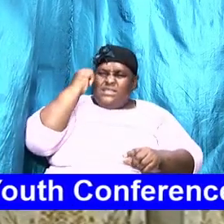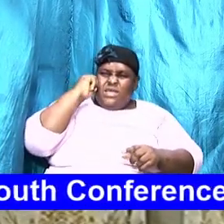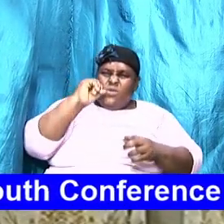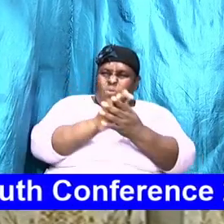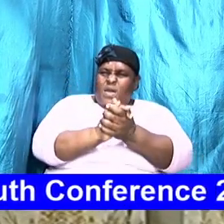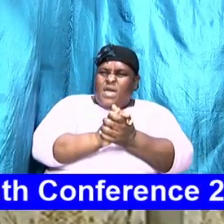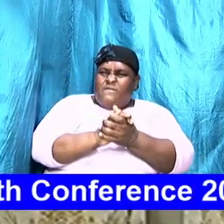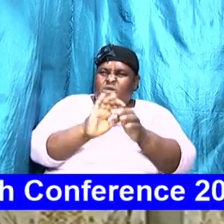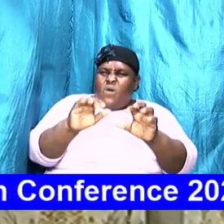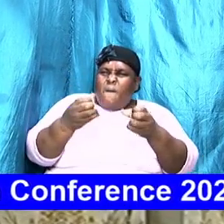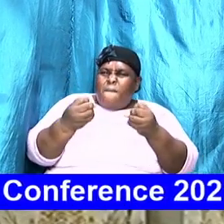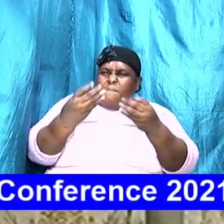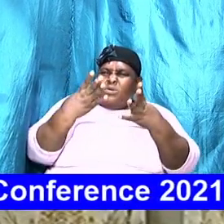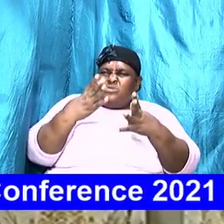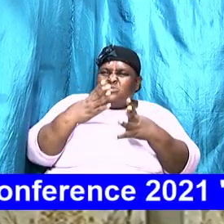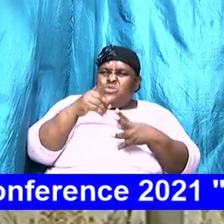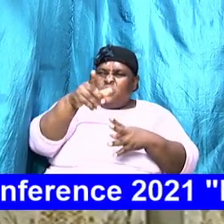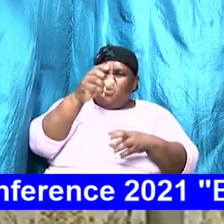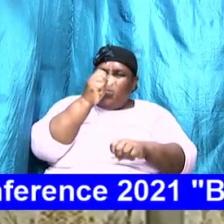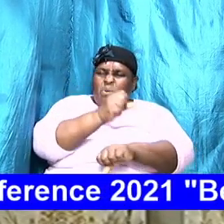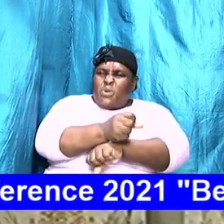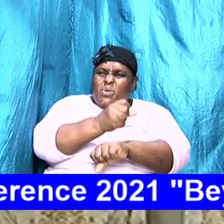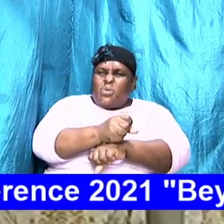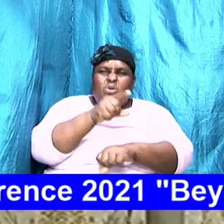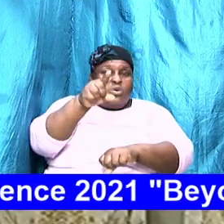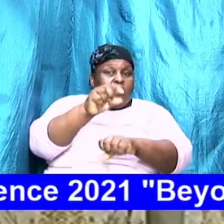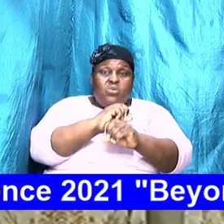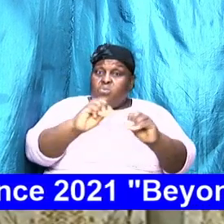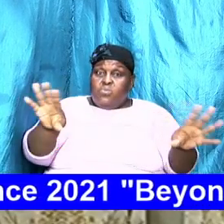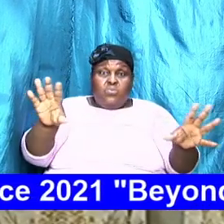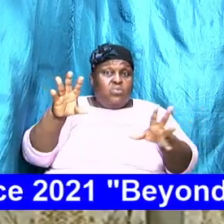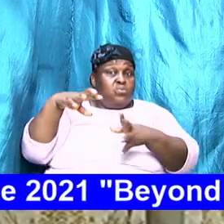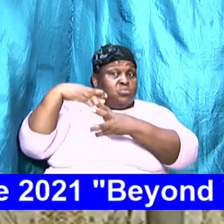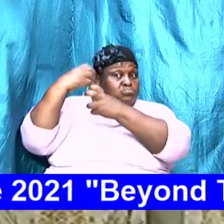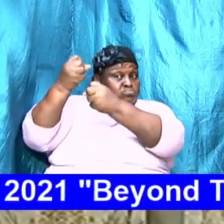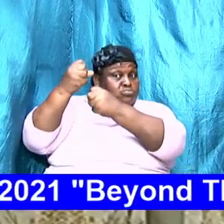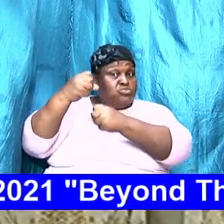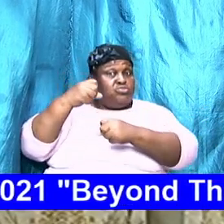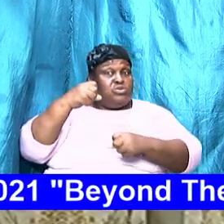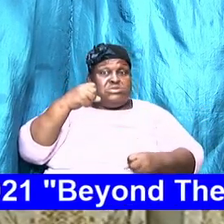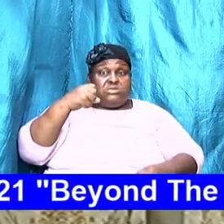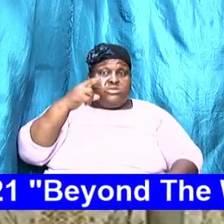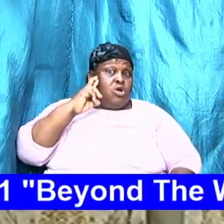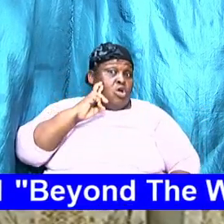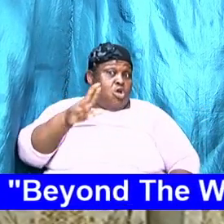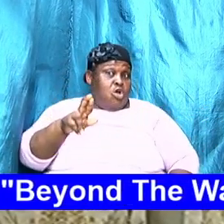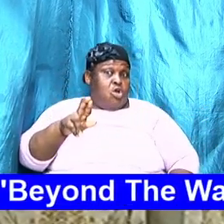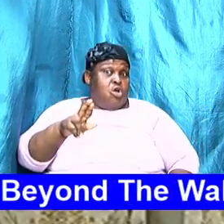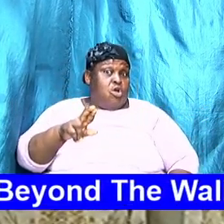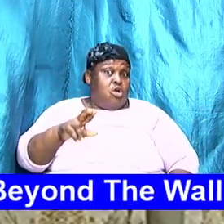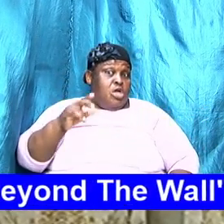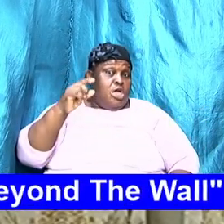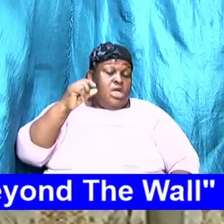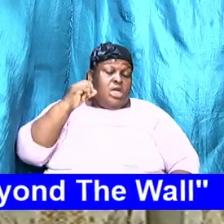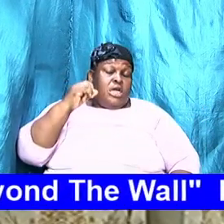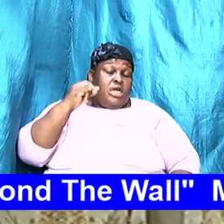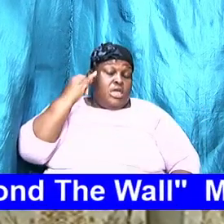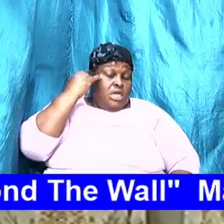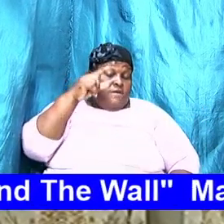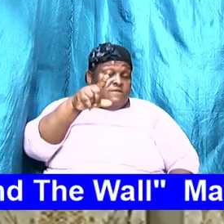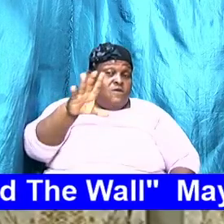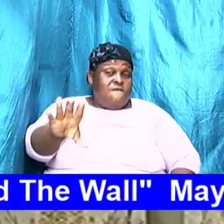you don't trust her and that's a fact if you find that you can